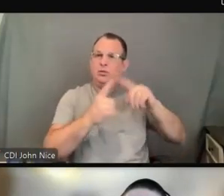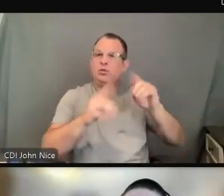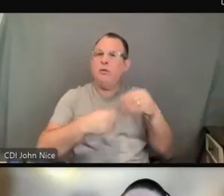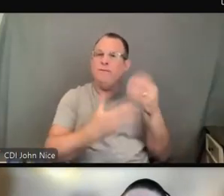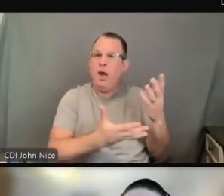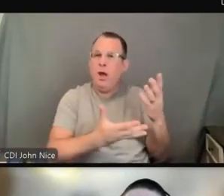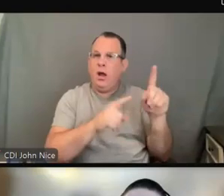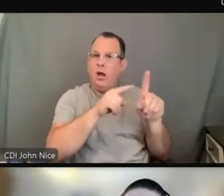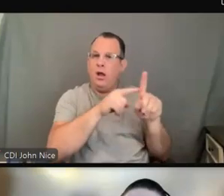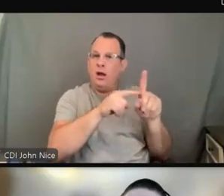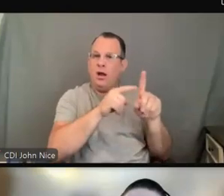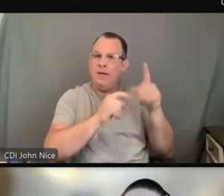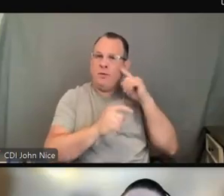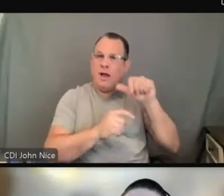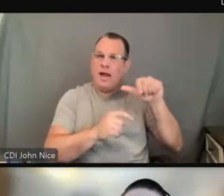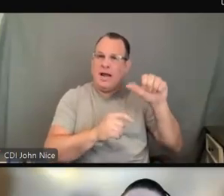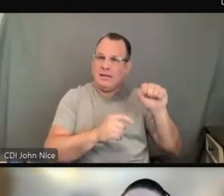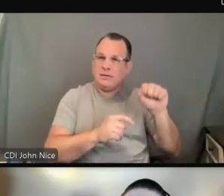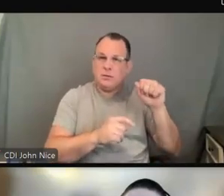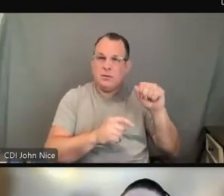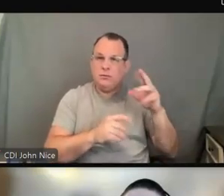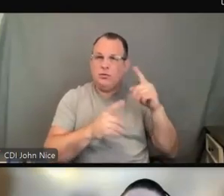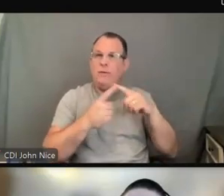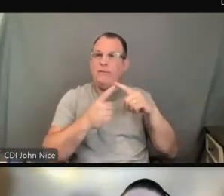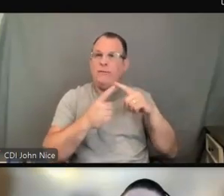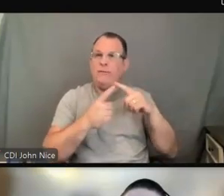necessary so that it's effective. It's effective access.